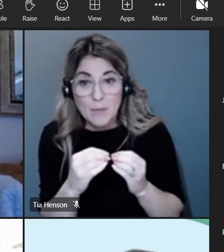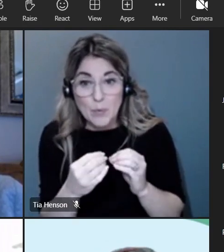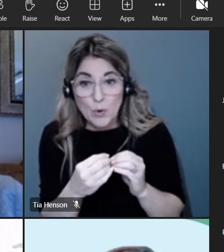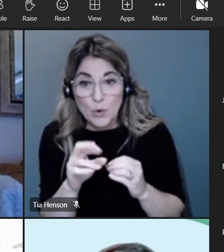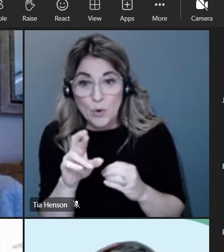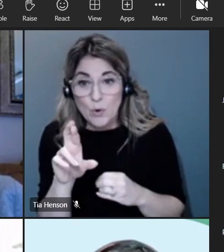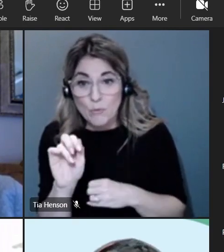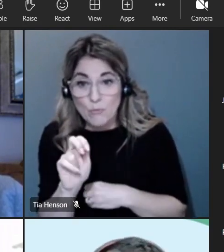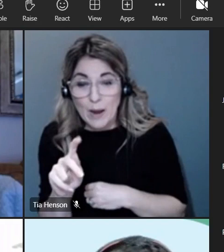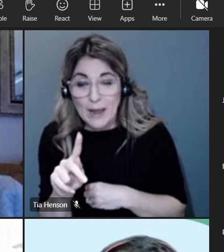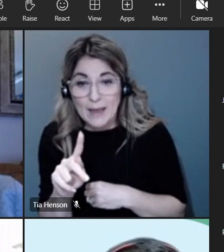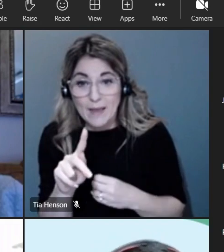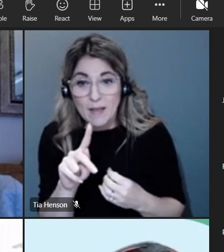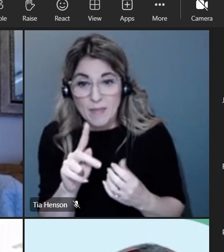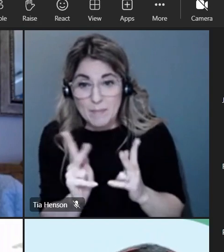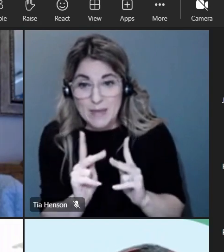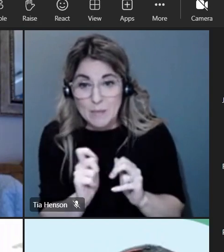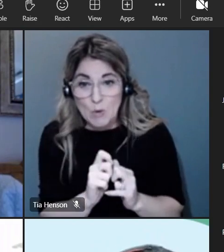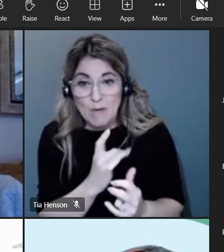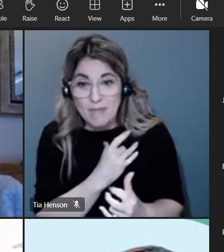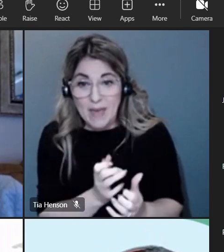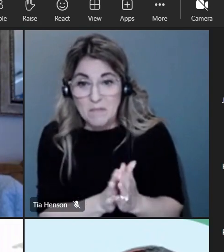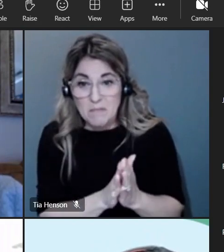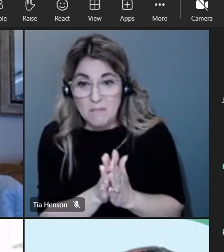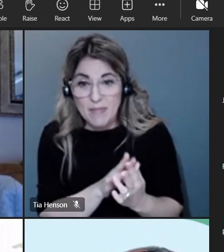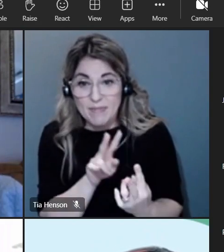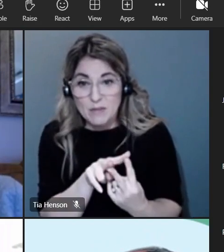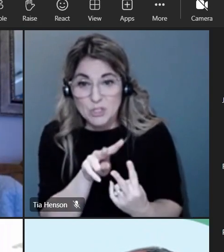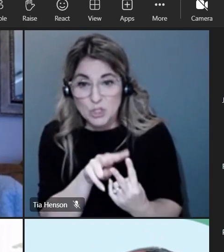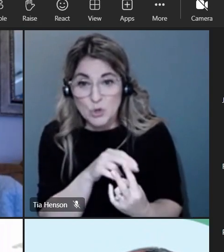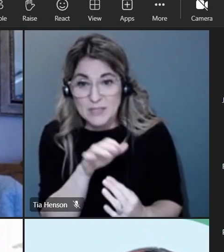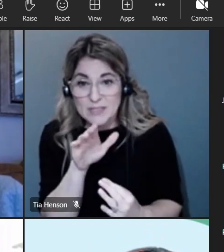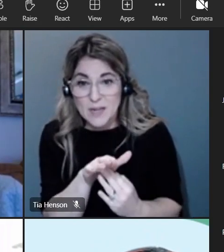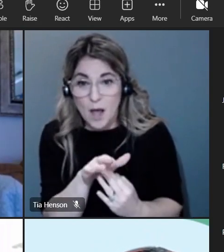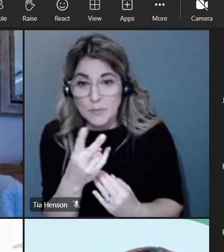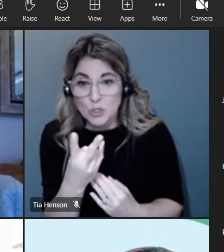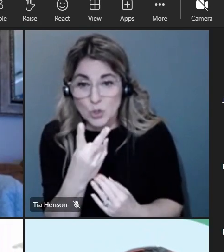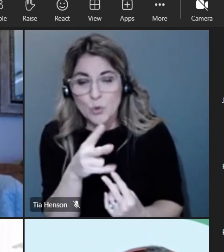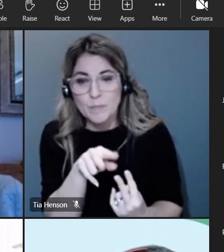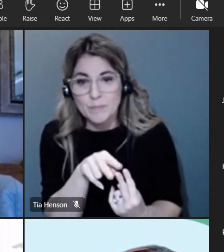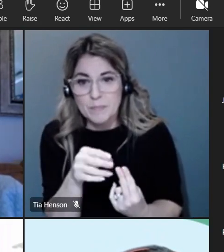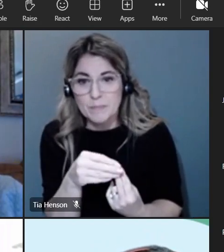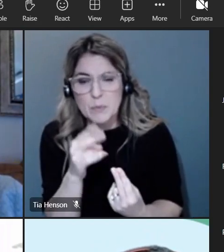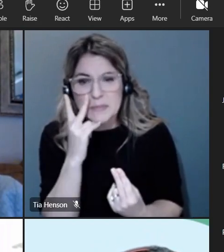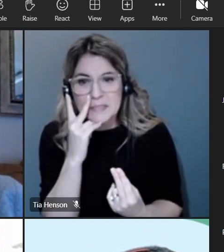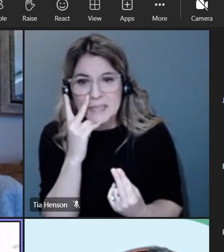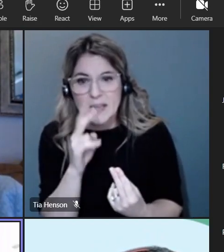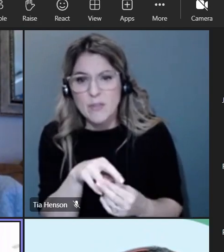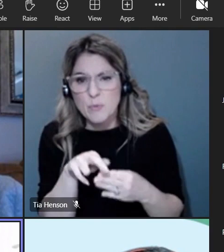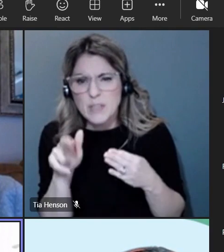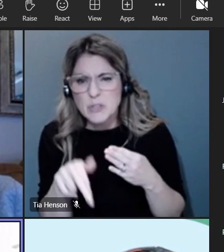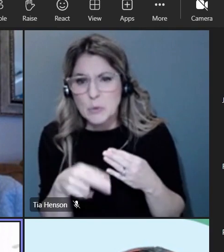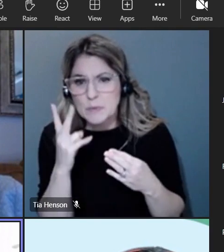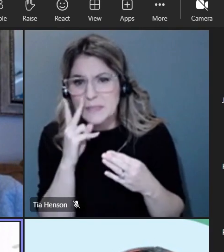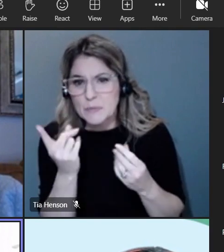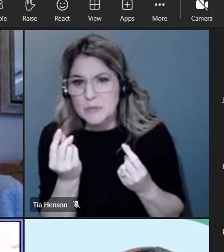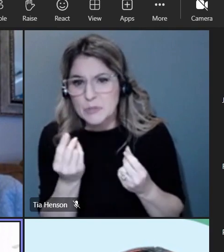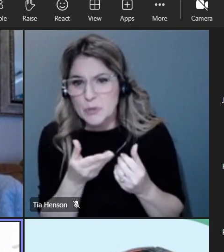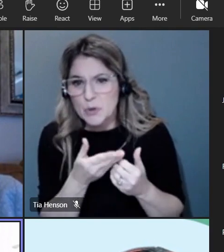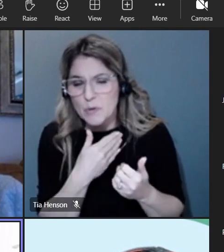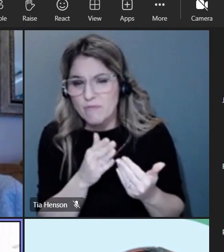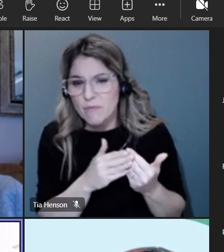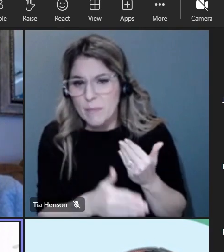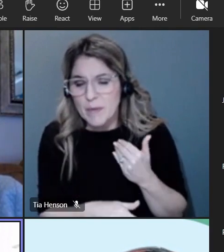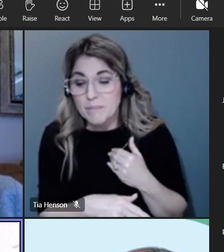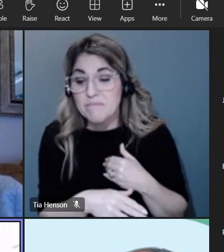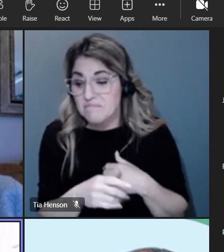ranked as it uh emerges so maybe that that makes sense so we'll just kind of see what the data says and go from there that sounds good i think